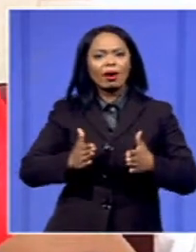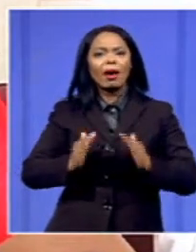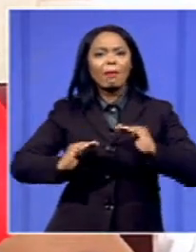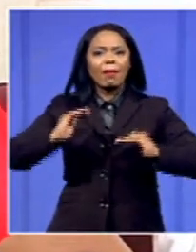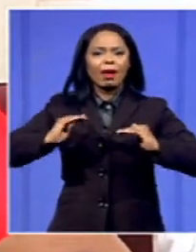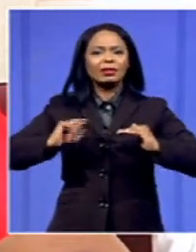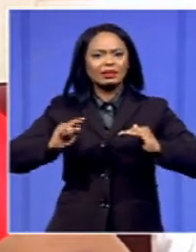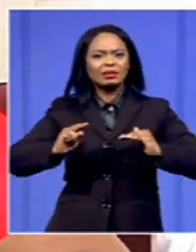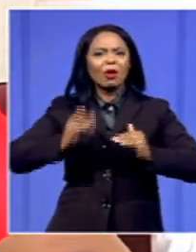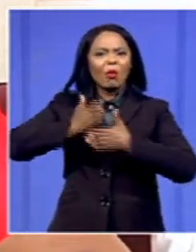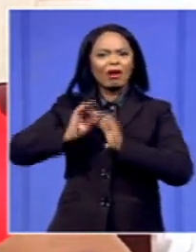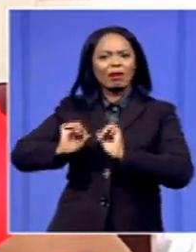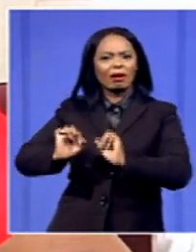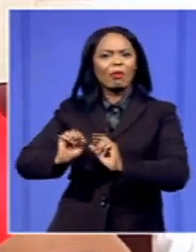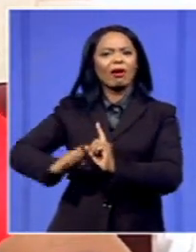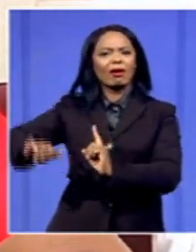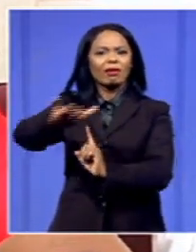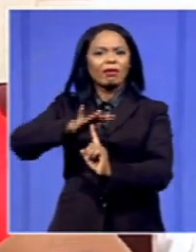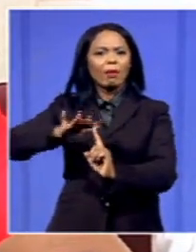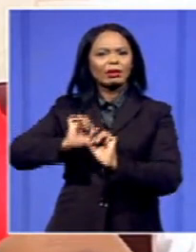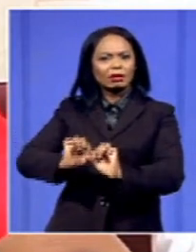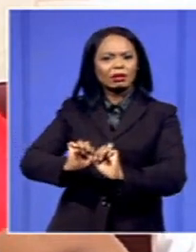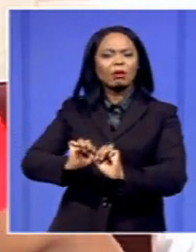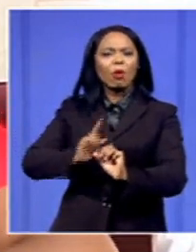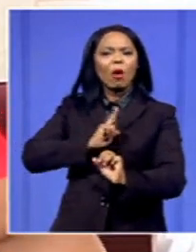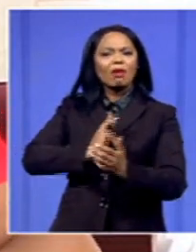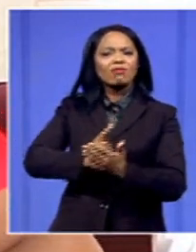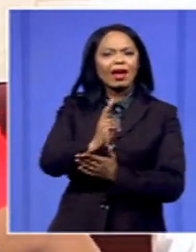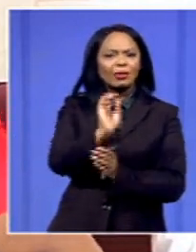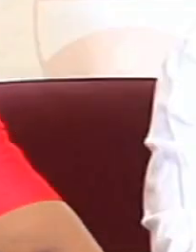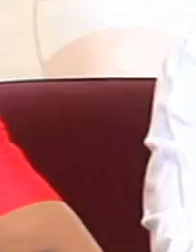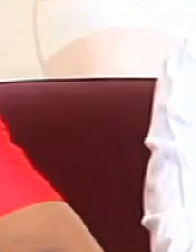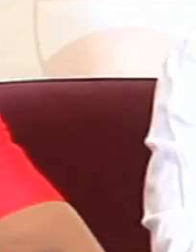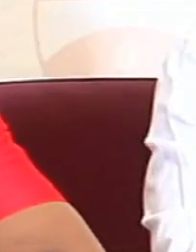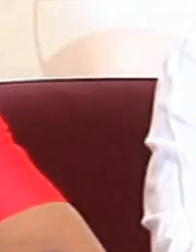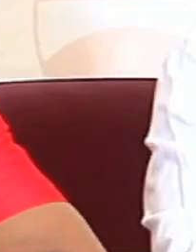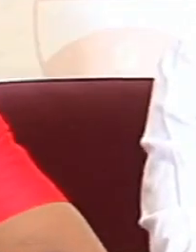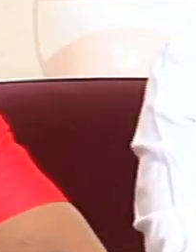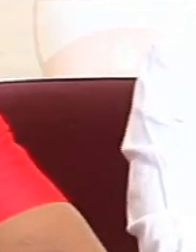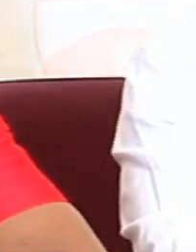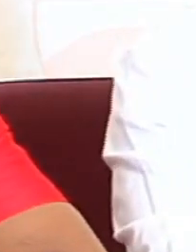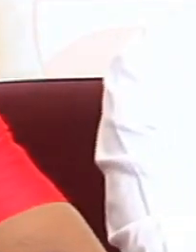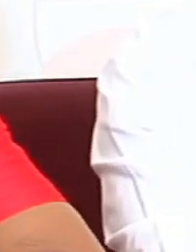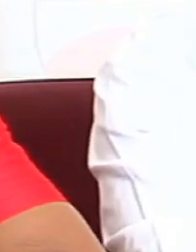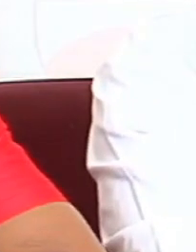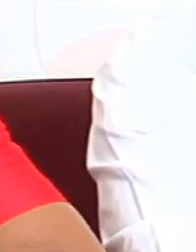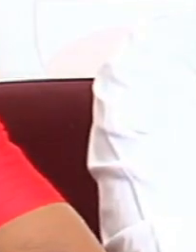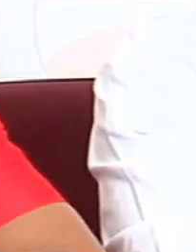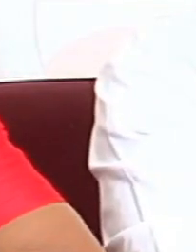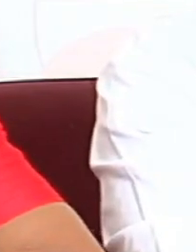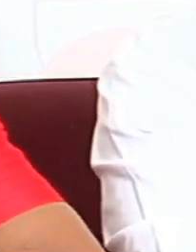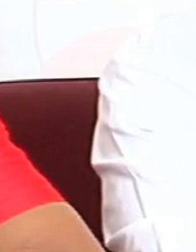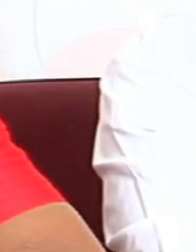have, you know, accorded certain rights as workers in this country. So, we will accommodate